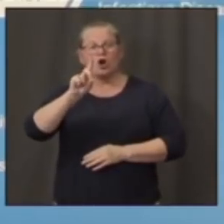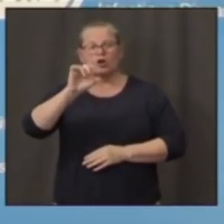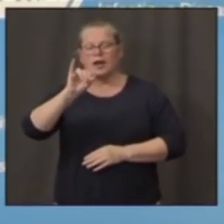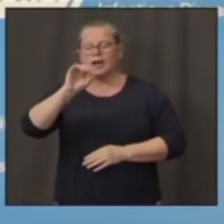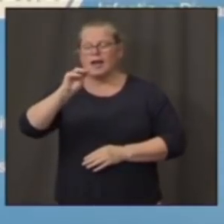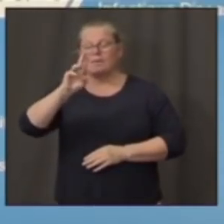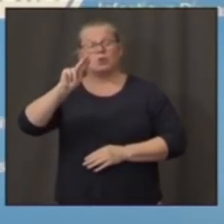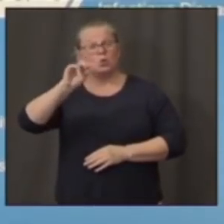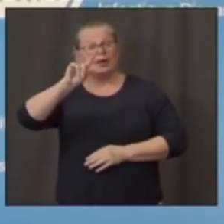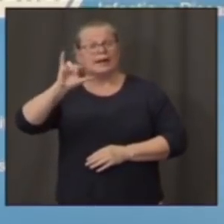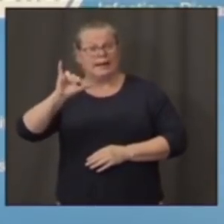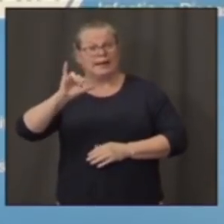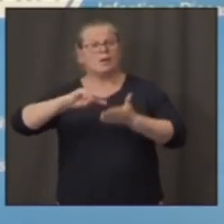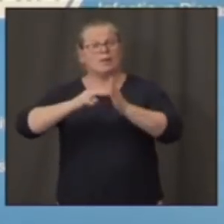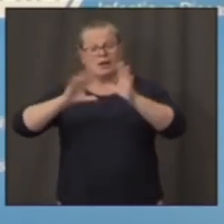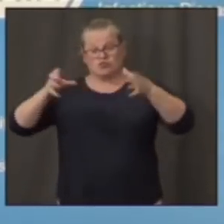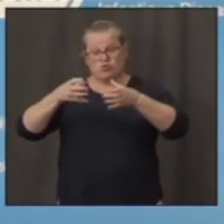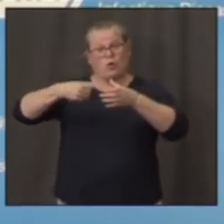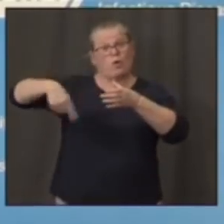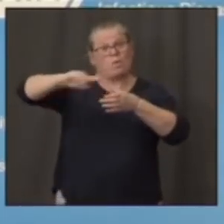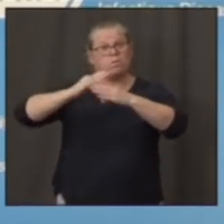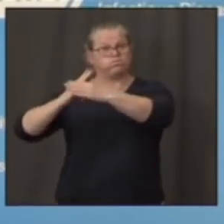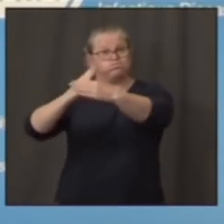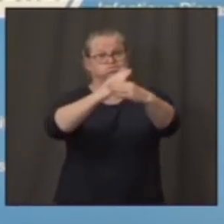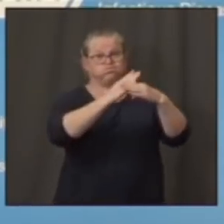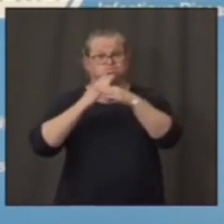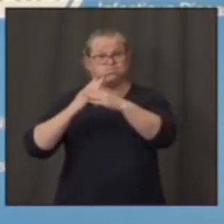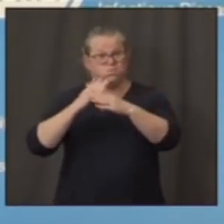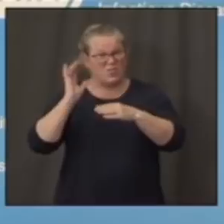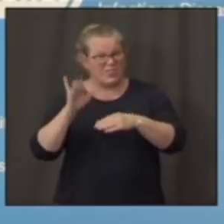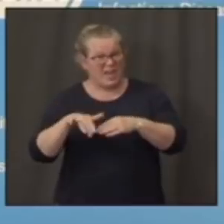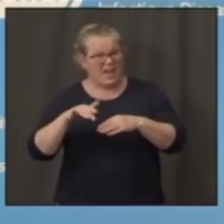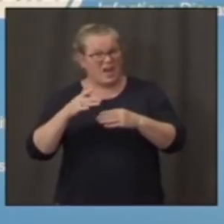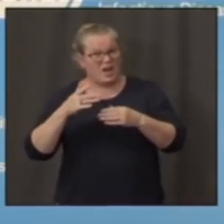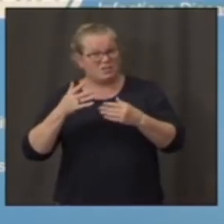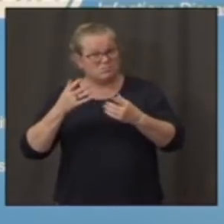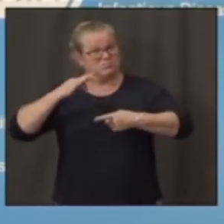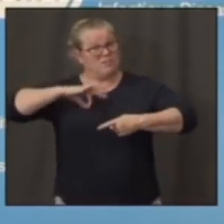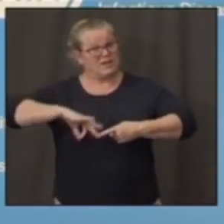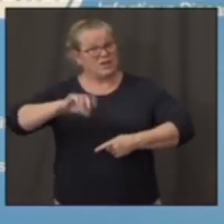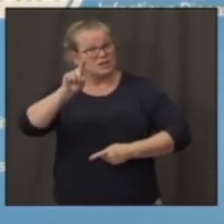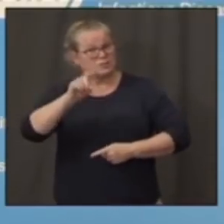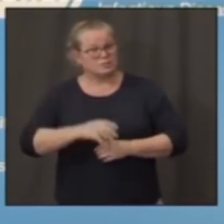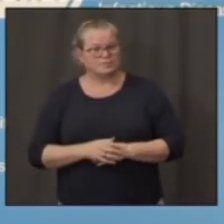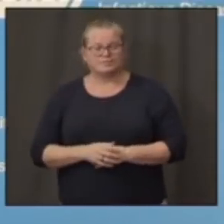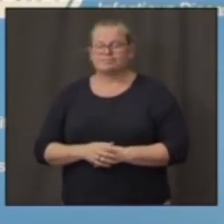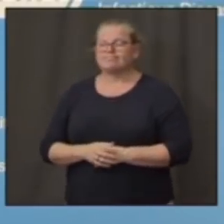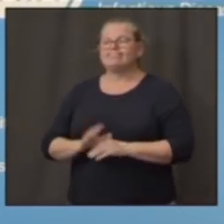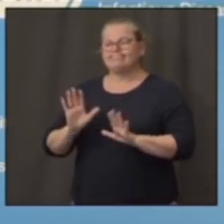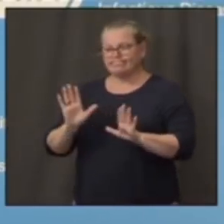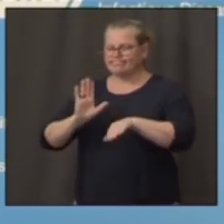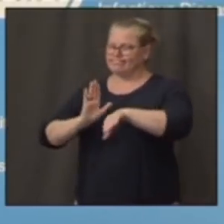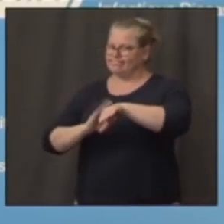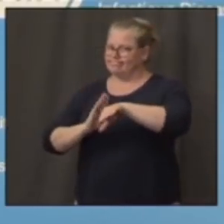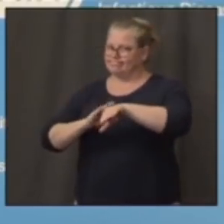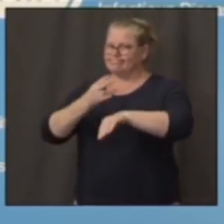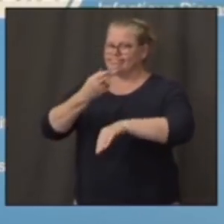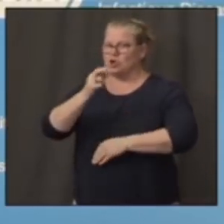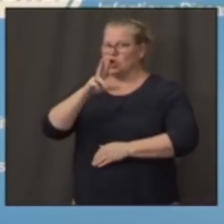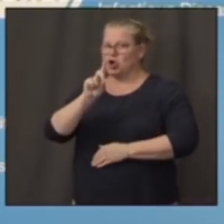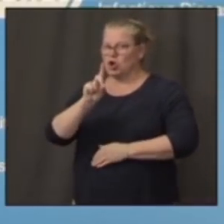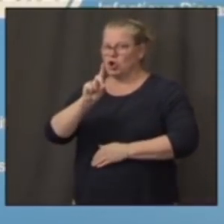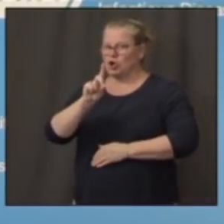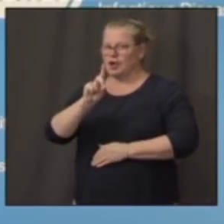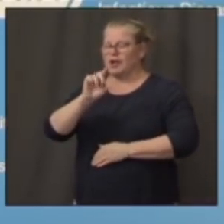as follows. One, when children get infected, even though statistically, they have a much,